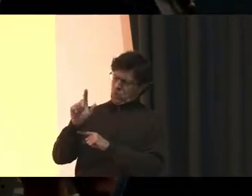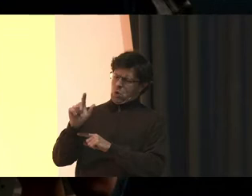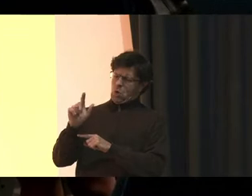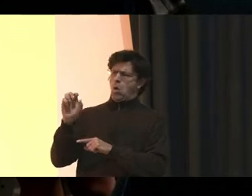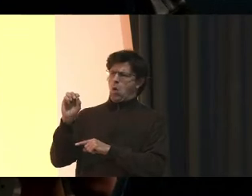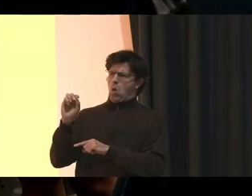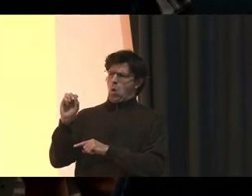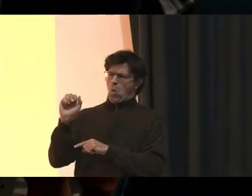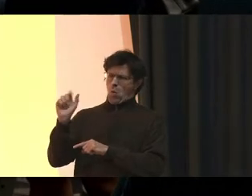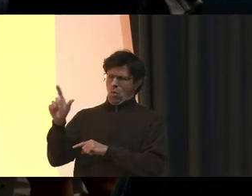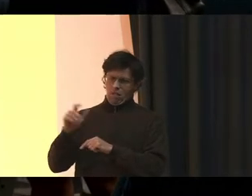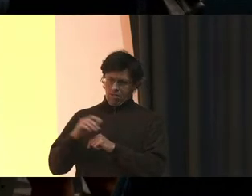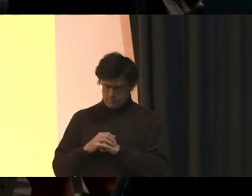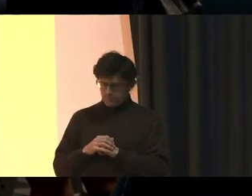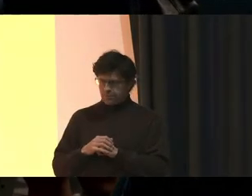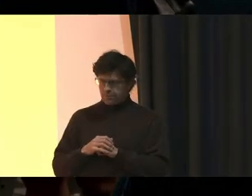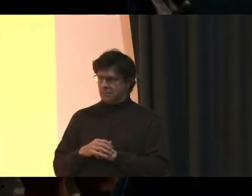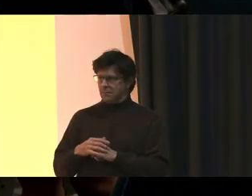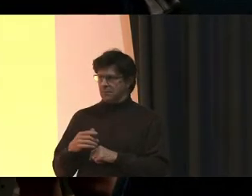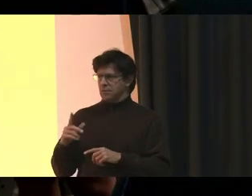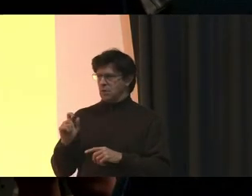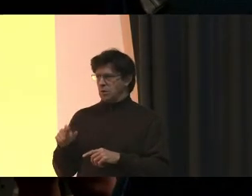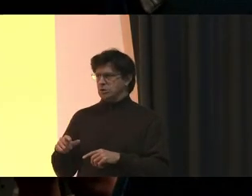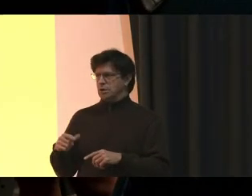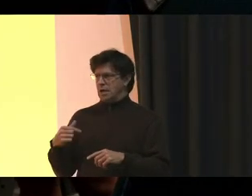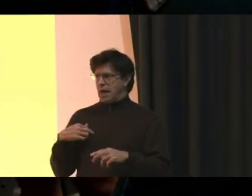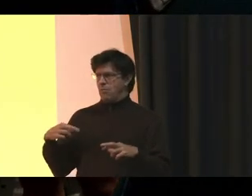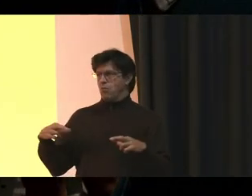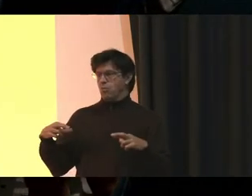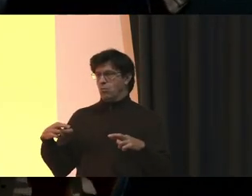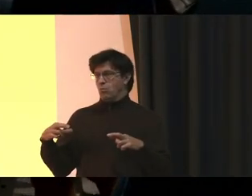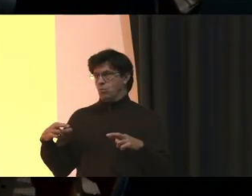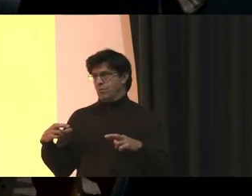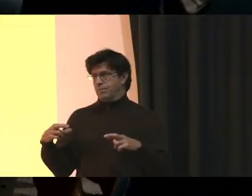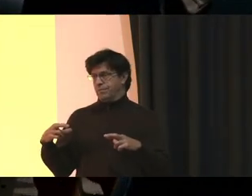Of course